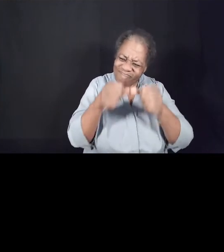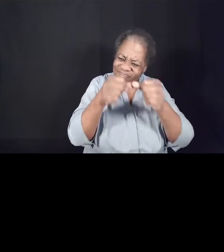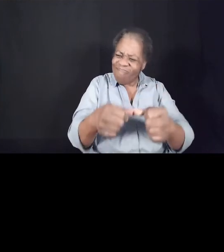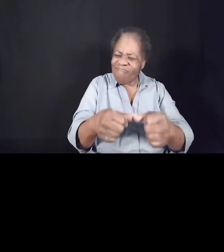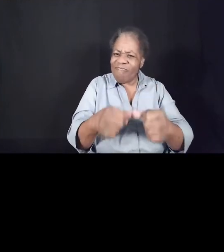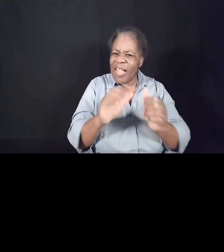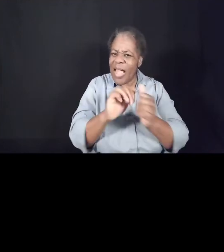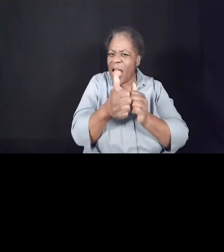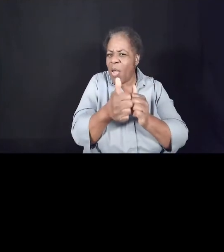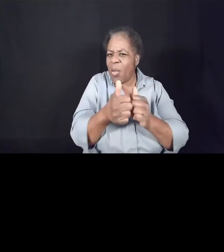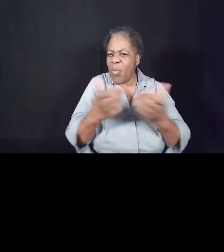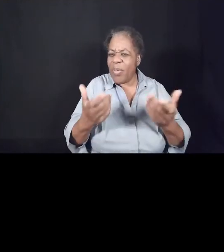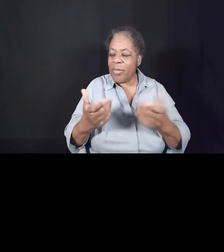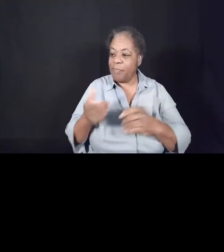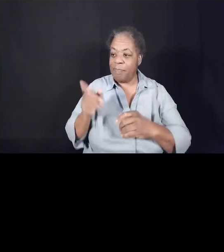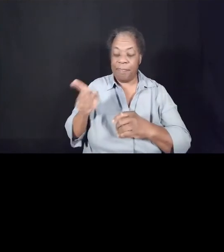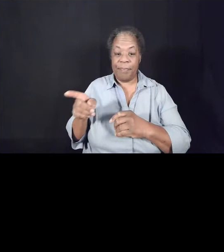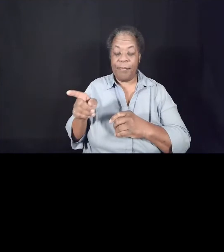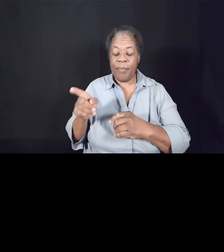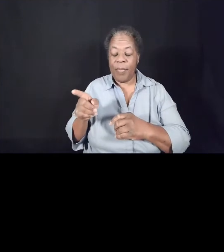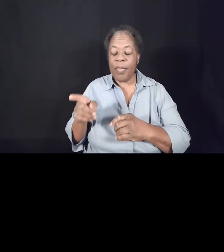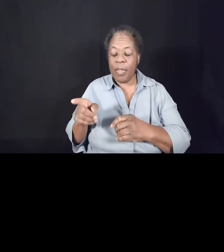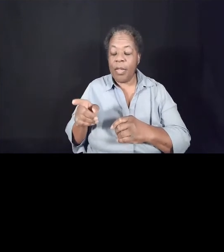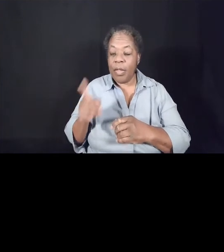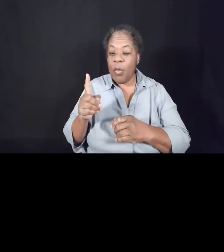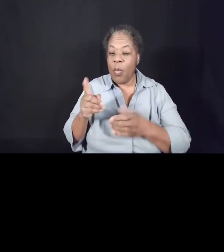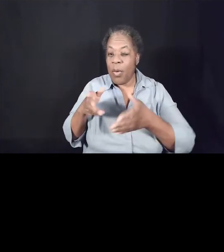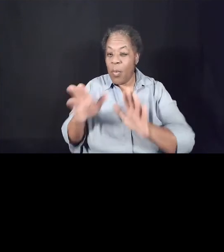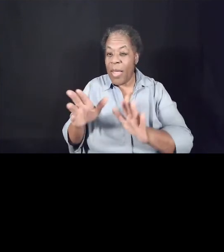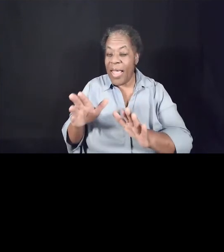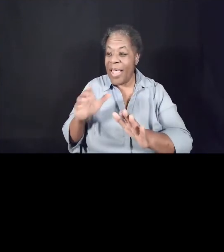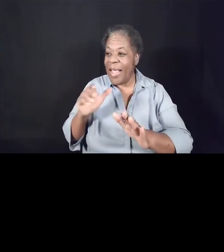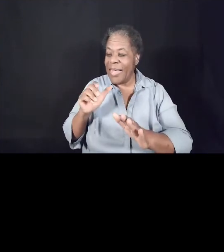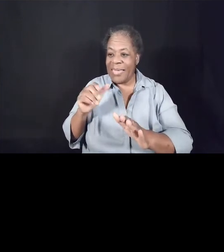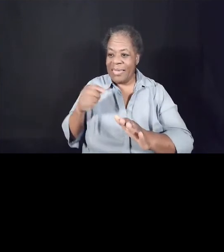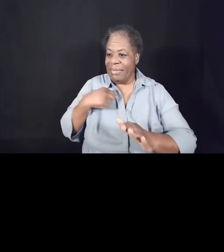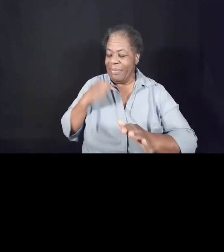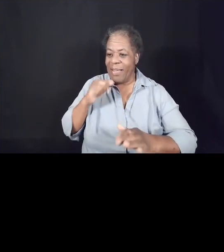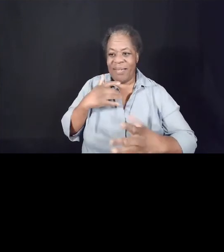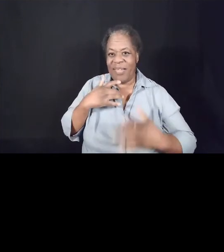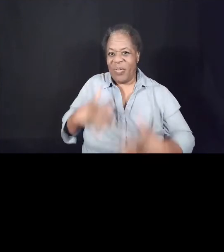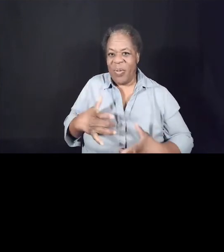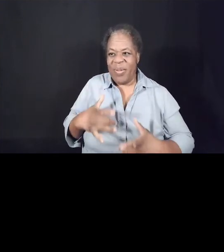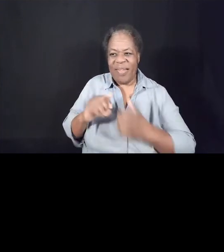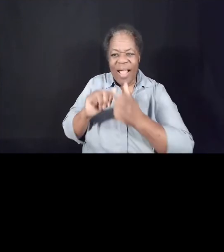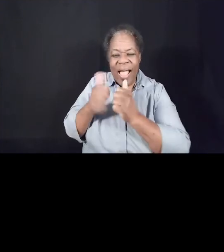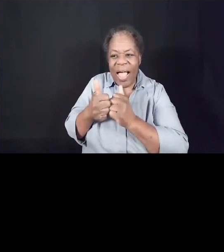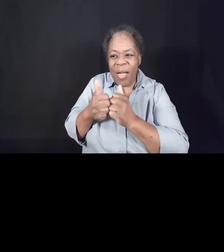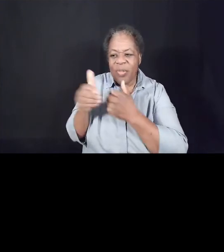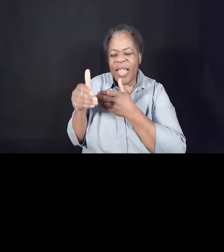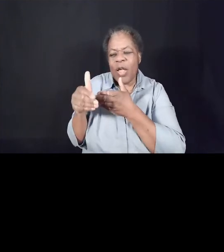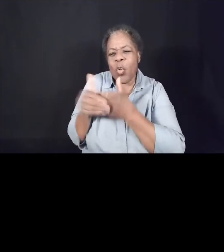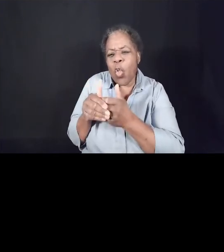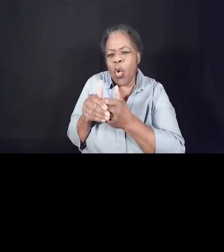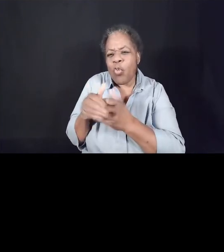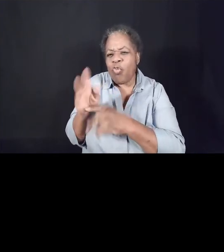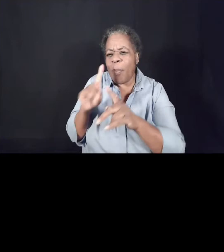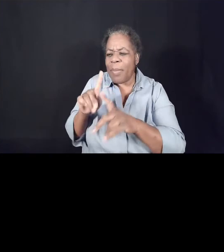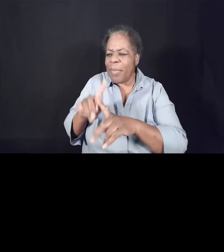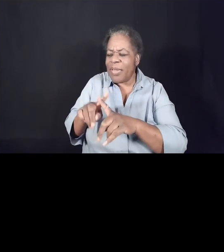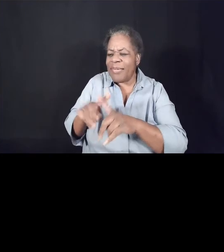I think for me, one of the ways that I don't lose heart is to stay close to people who are different than me